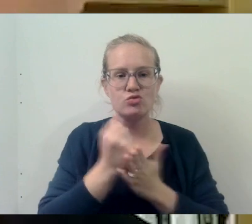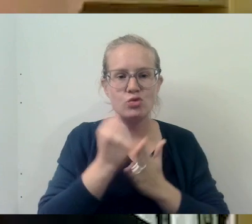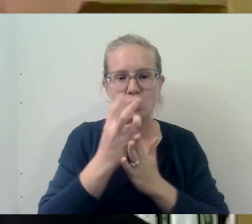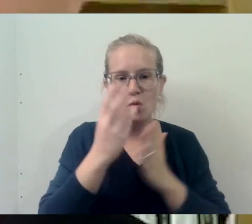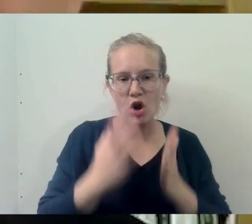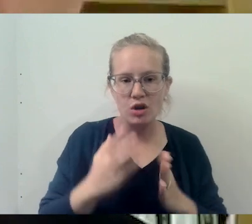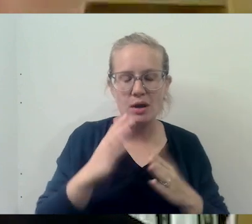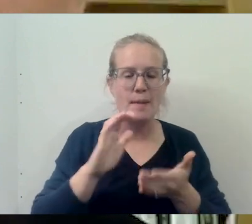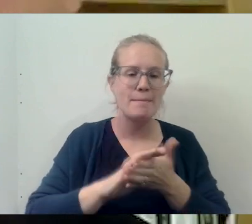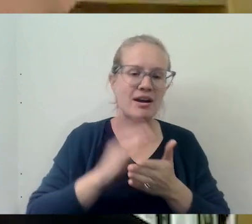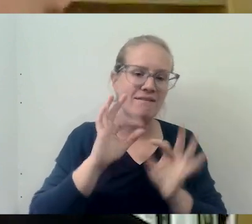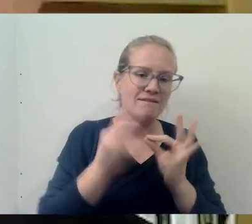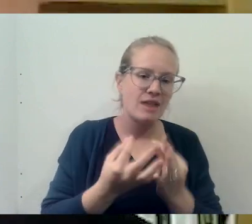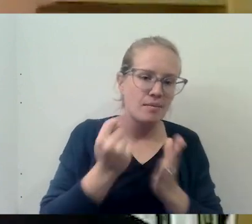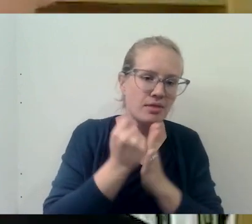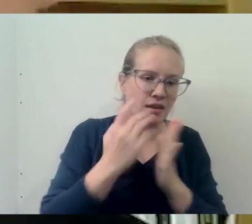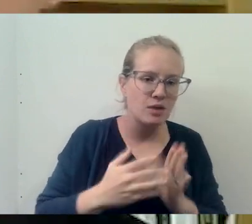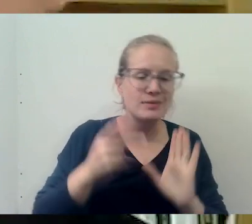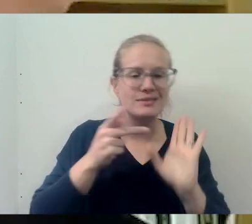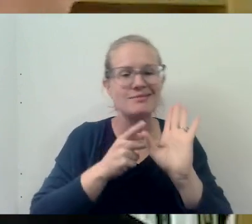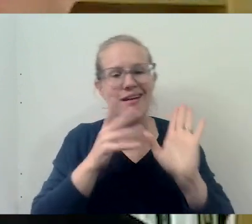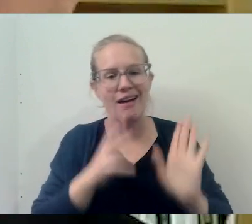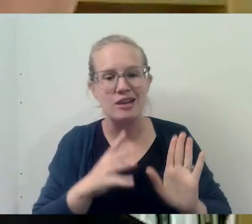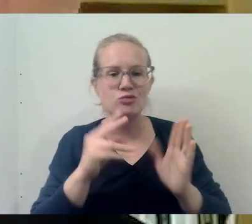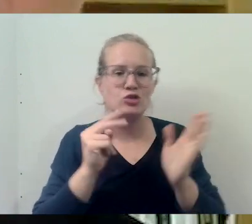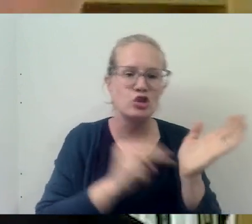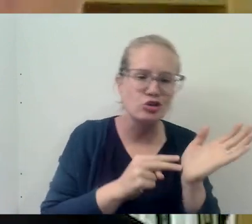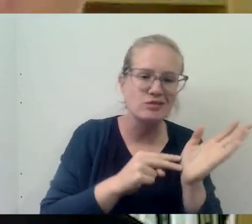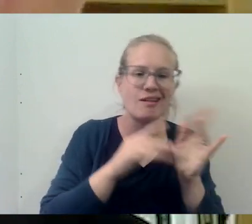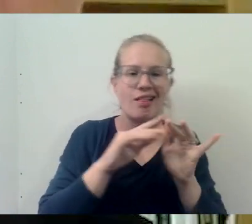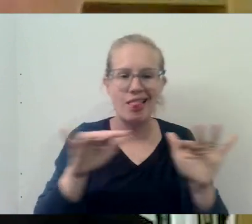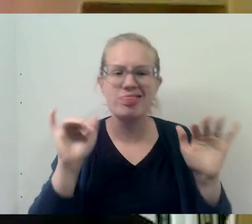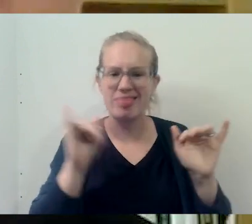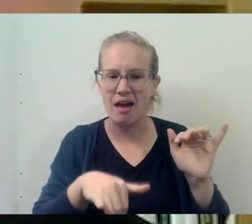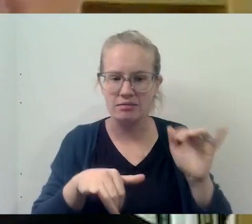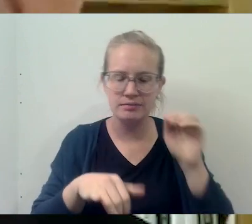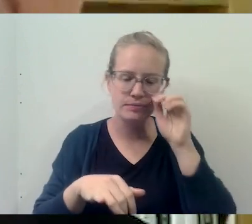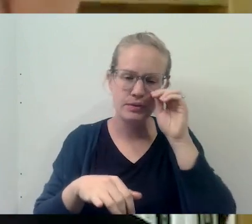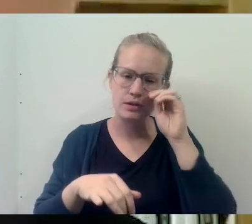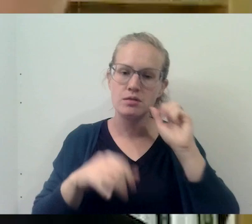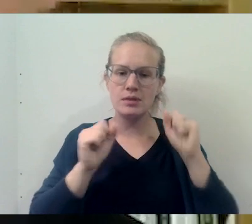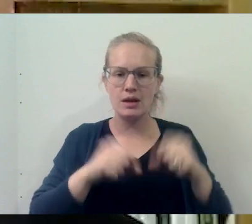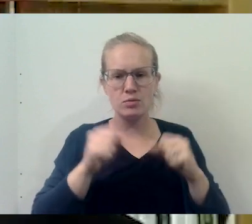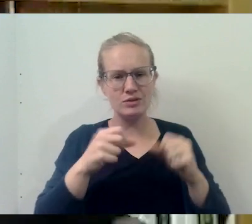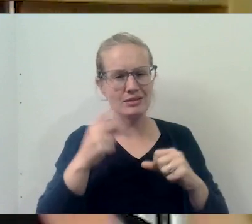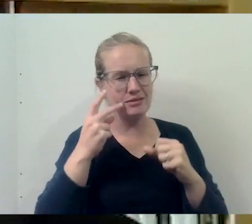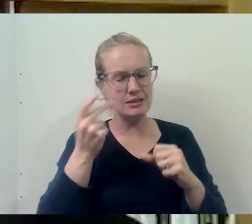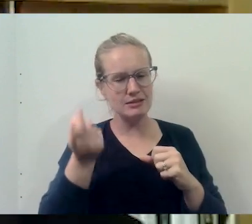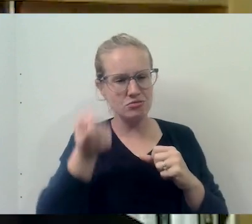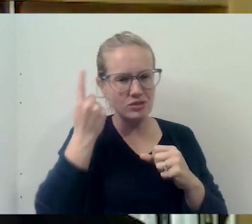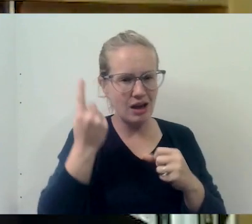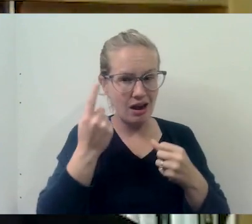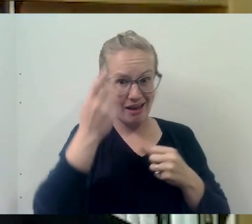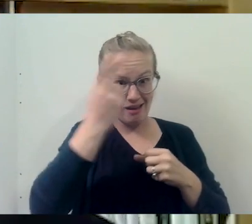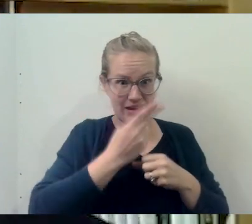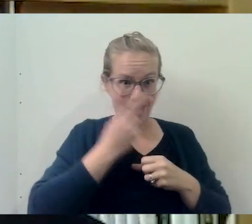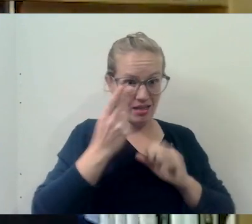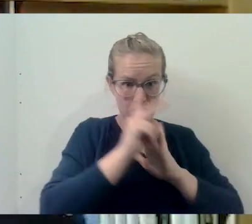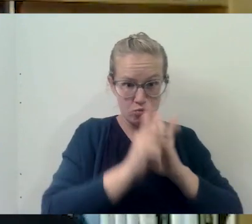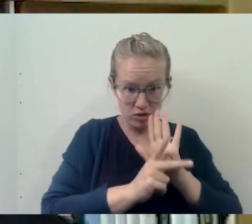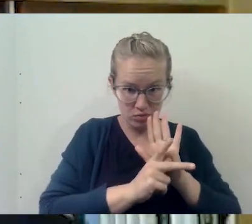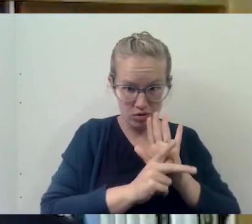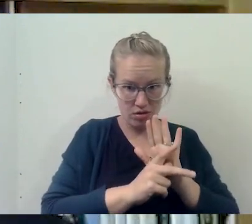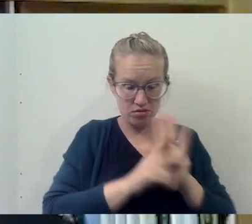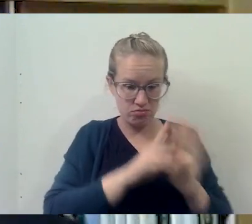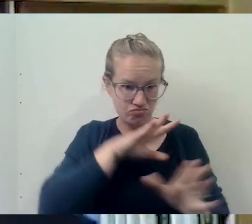workers and marriage and family therapists and psychiatrists and nurses and so forth to be able to see how they can use Catholic principles